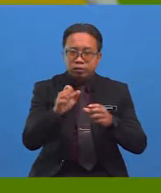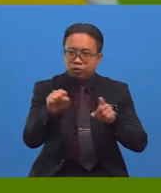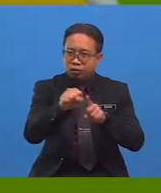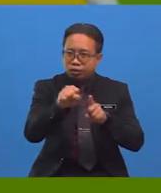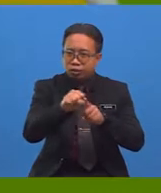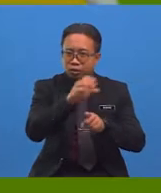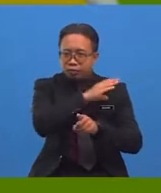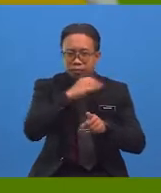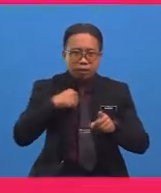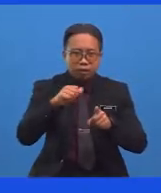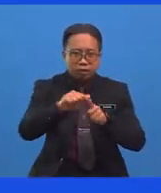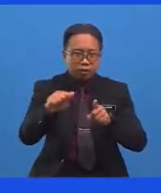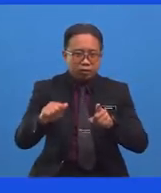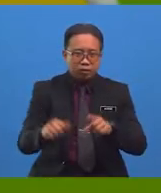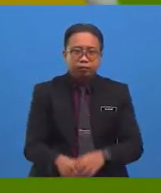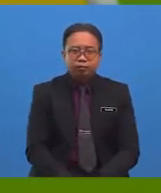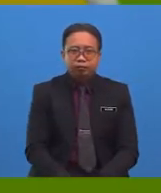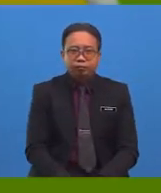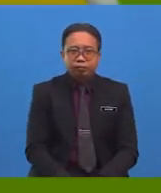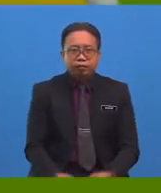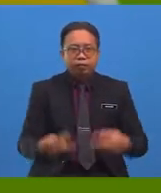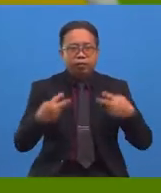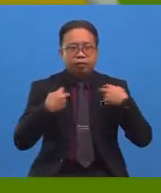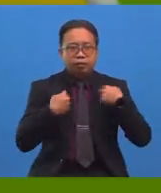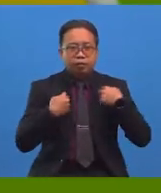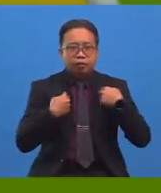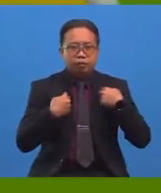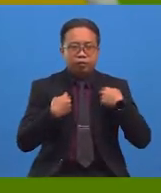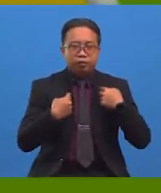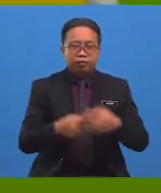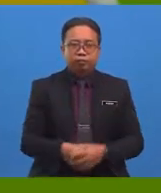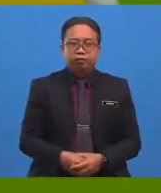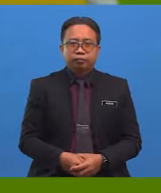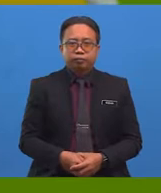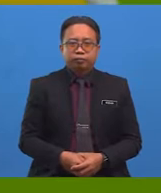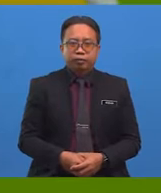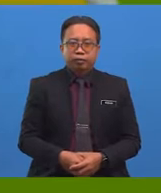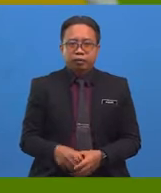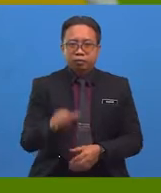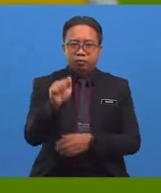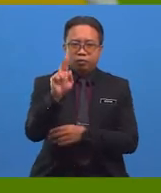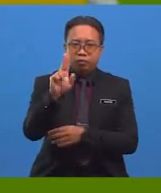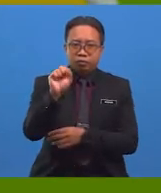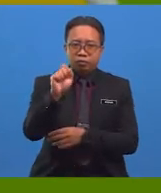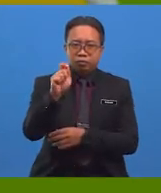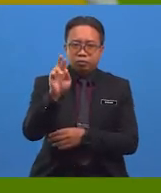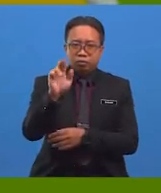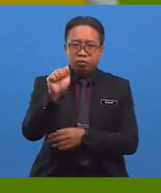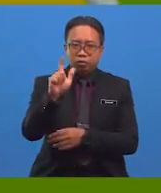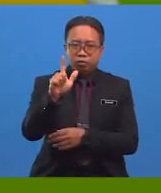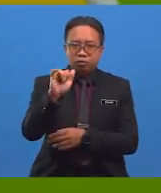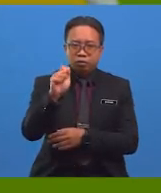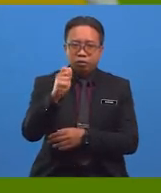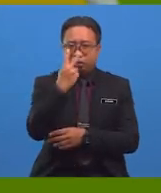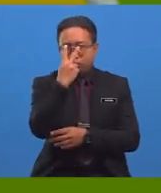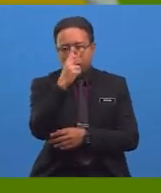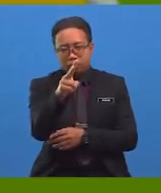antonym by now. I have a fun fact for you today about Australia. I